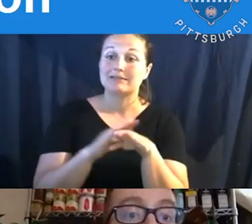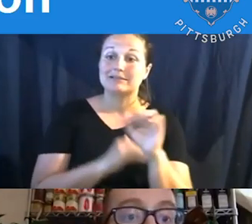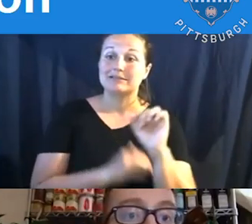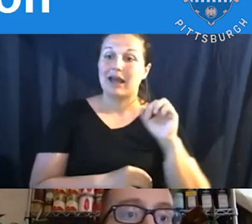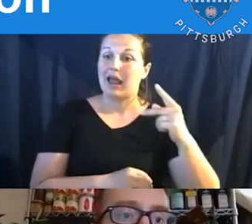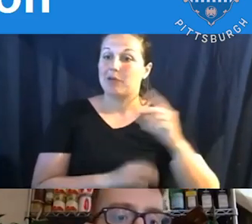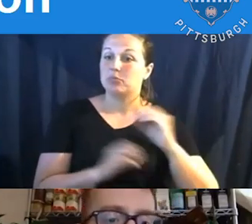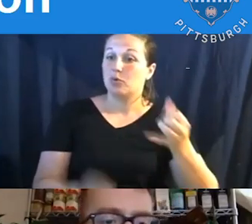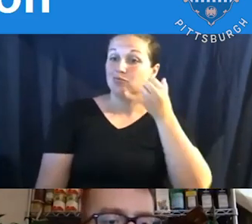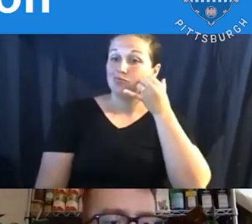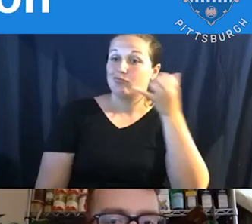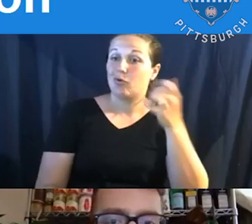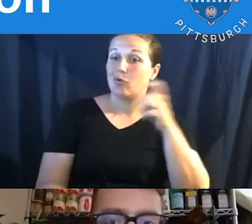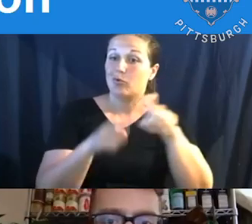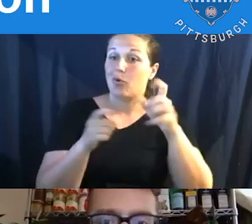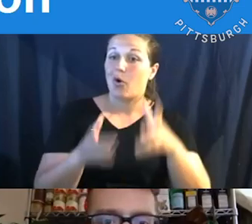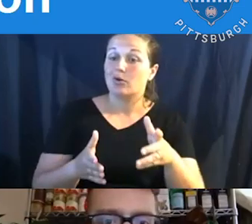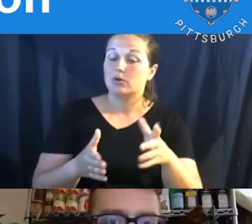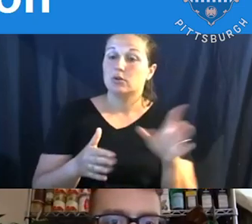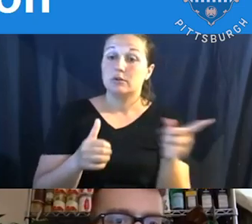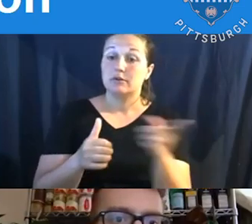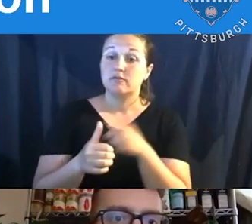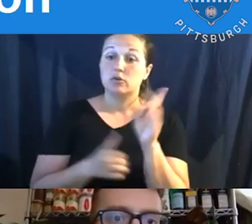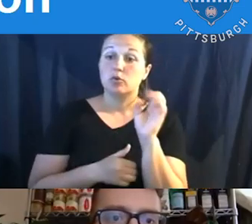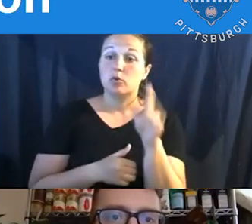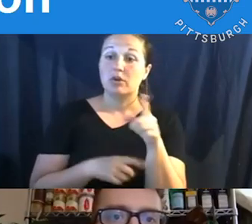Um, so our first question, let bring my chat back up.